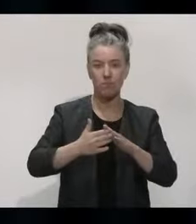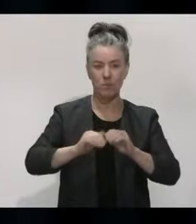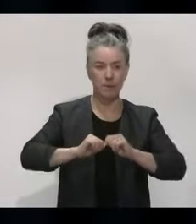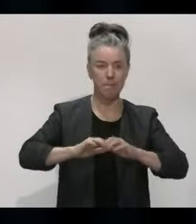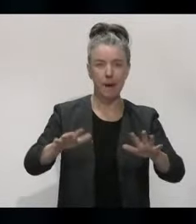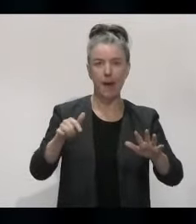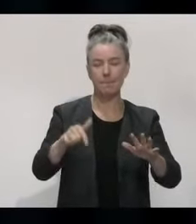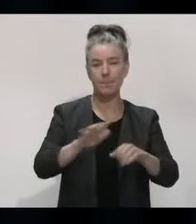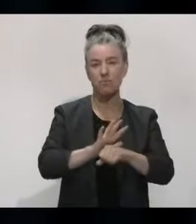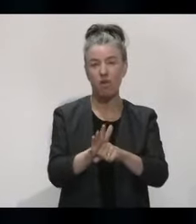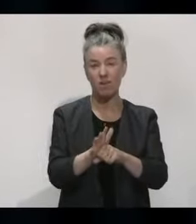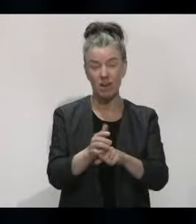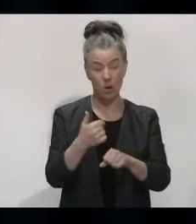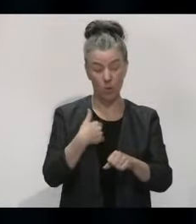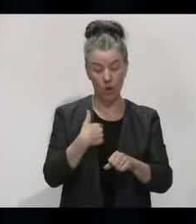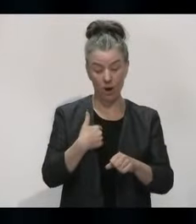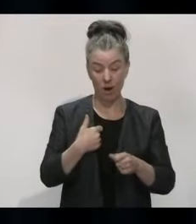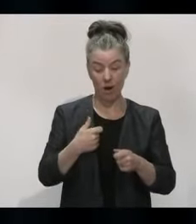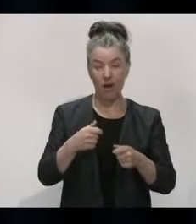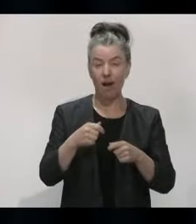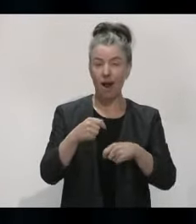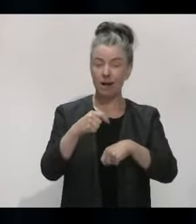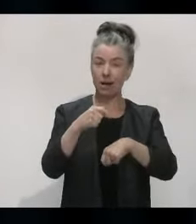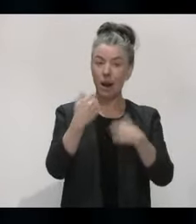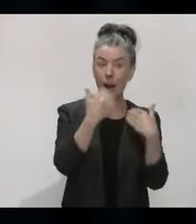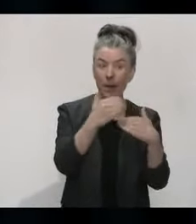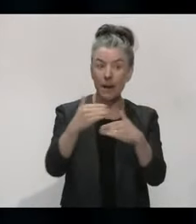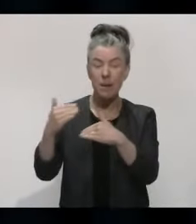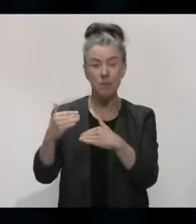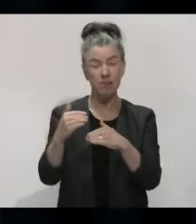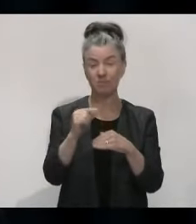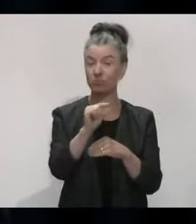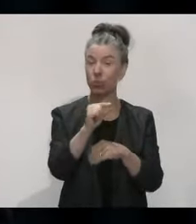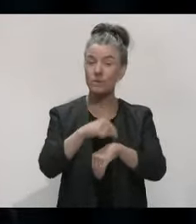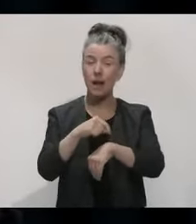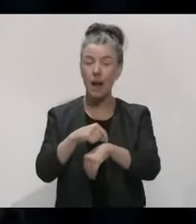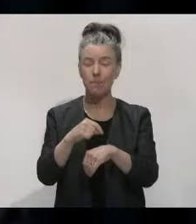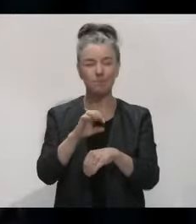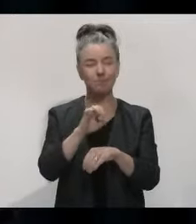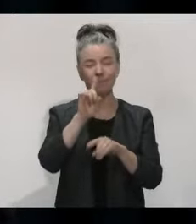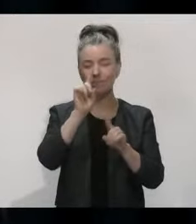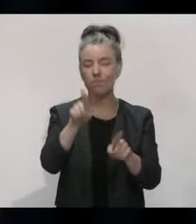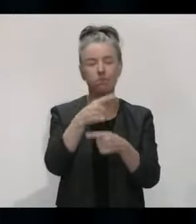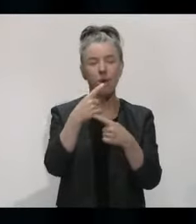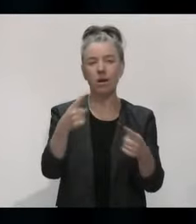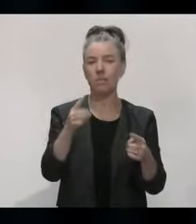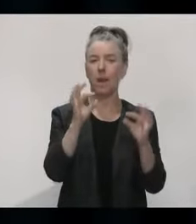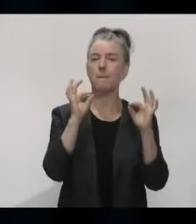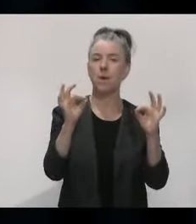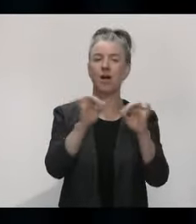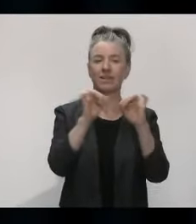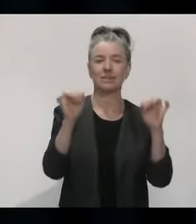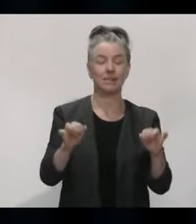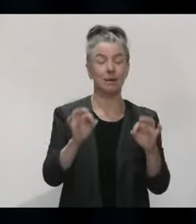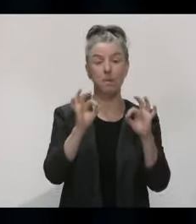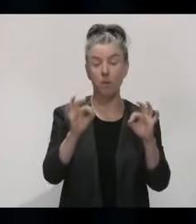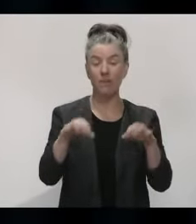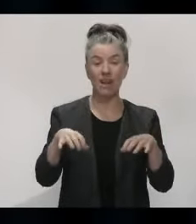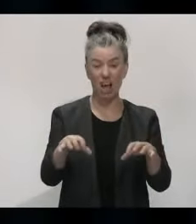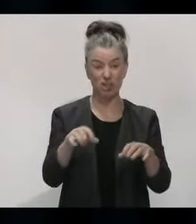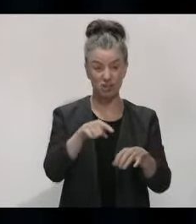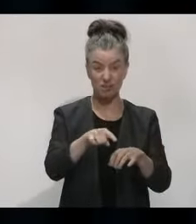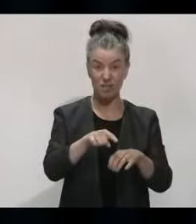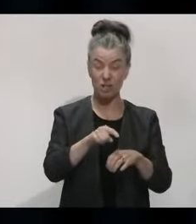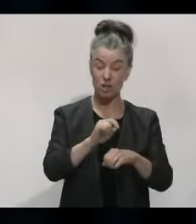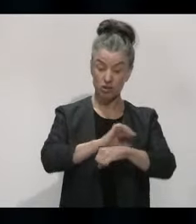restrictions as quickly as we possibly can. There is no such thing as a 100% foolproof COVID-19 response. It's a virus